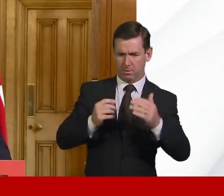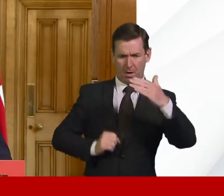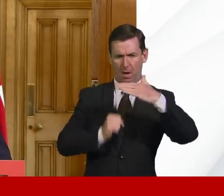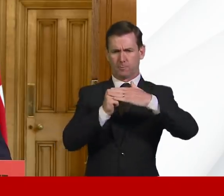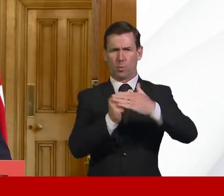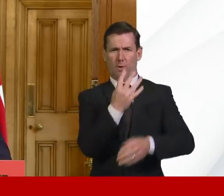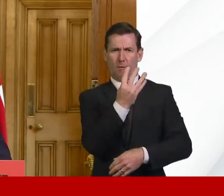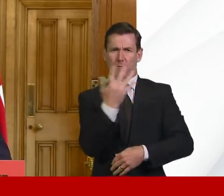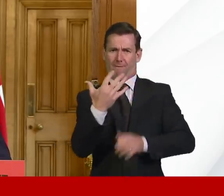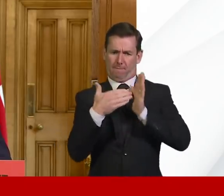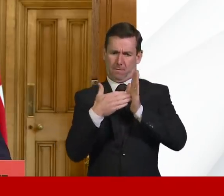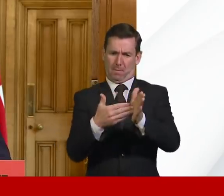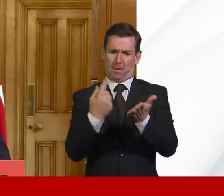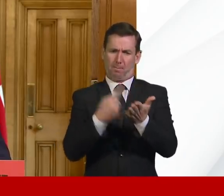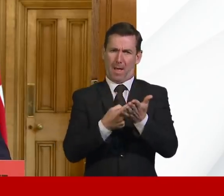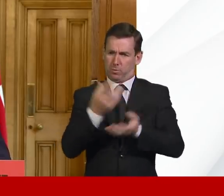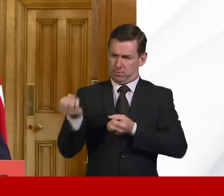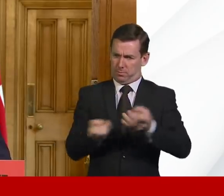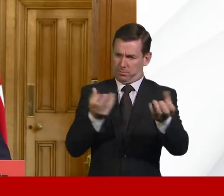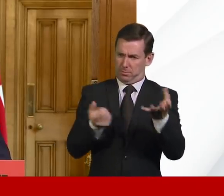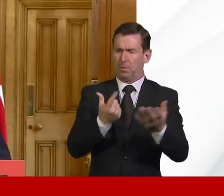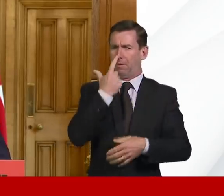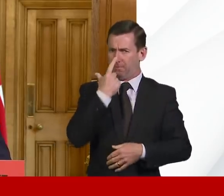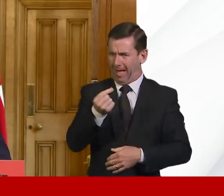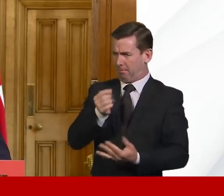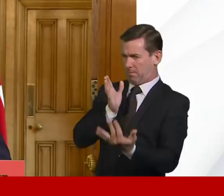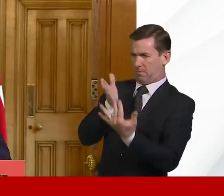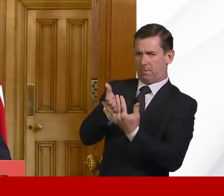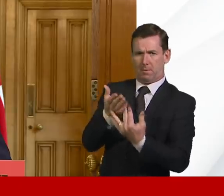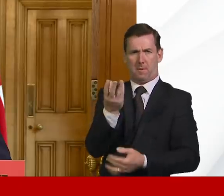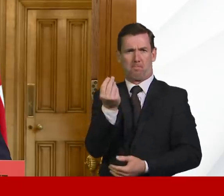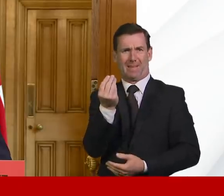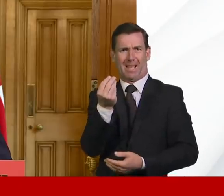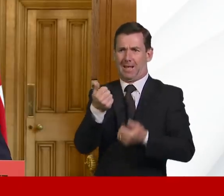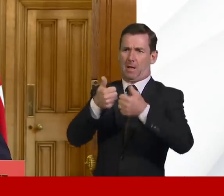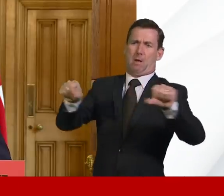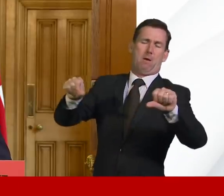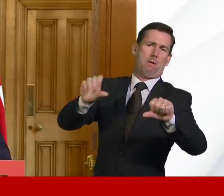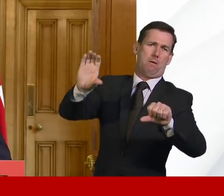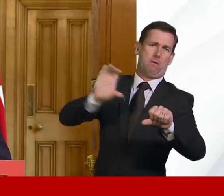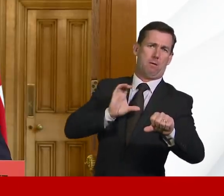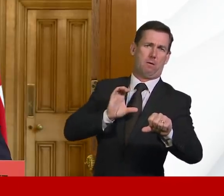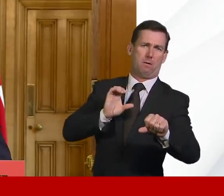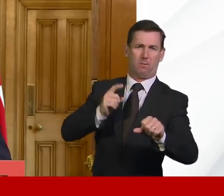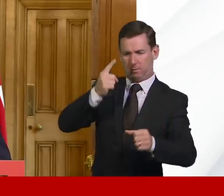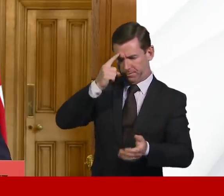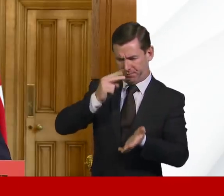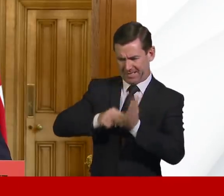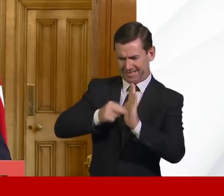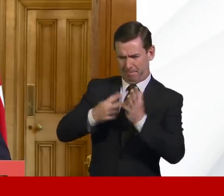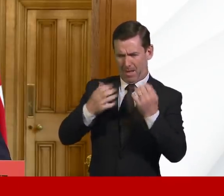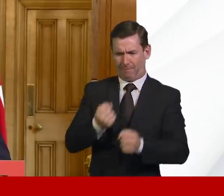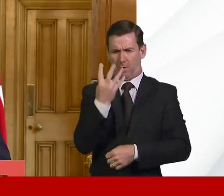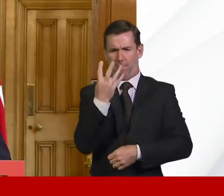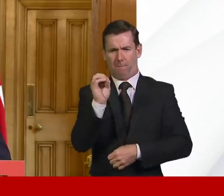to access vital financial support. So far, the scheme's 40 accredited lenders,